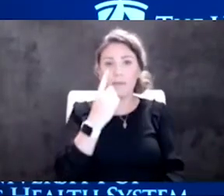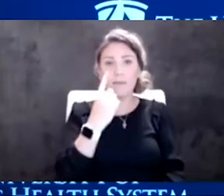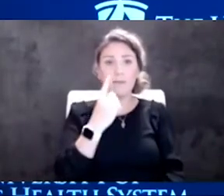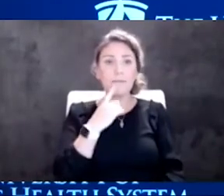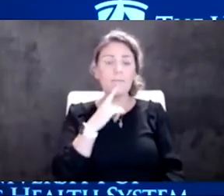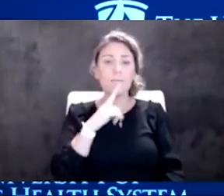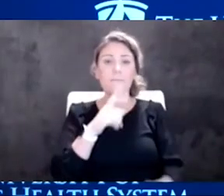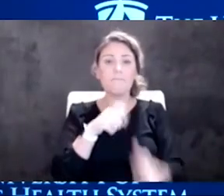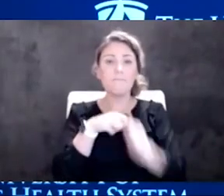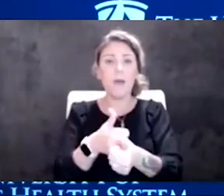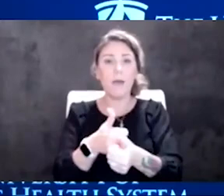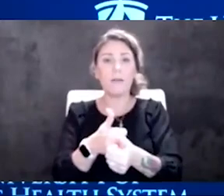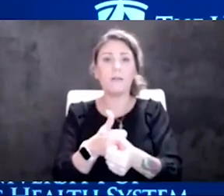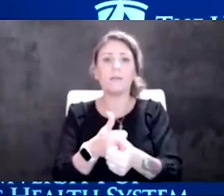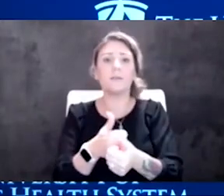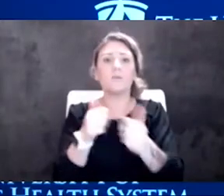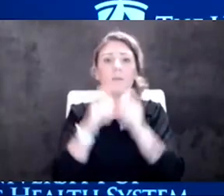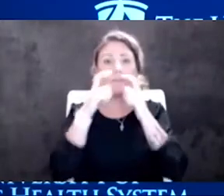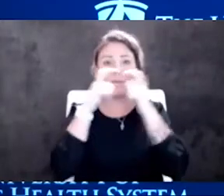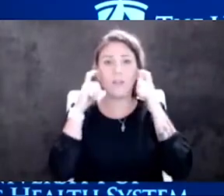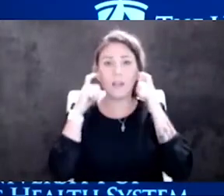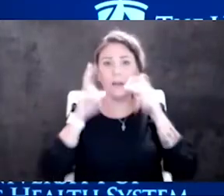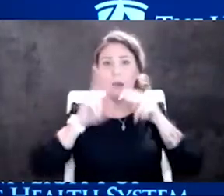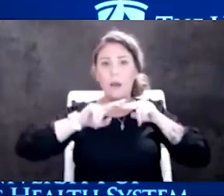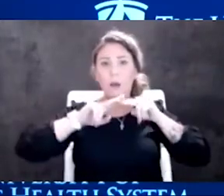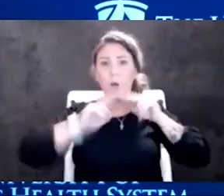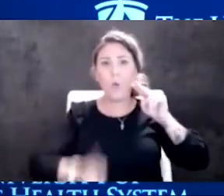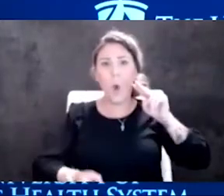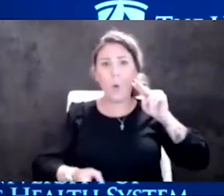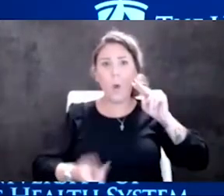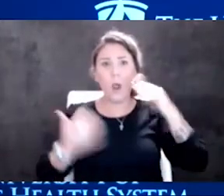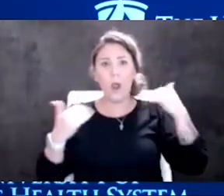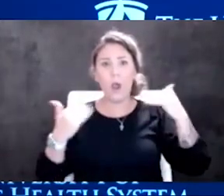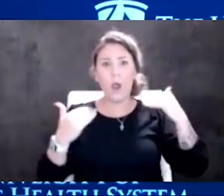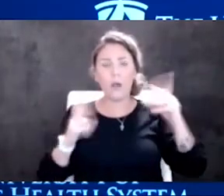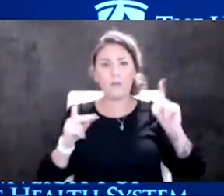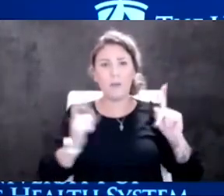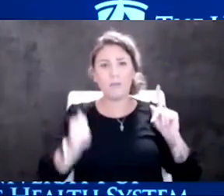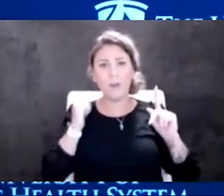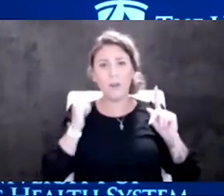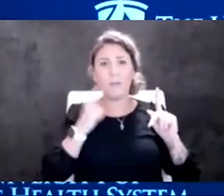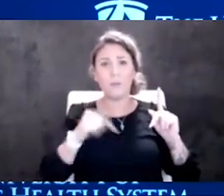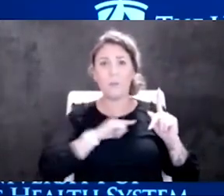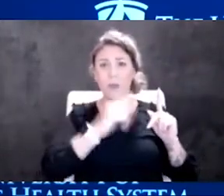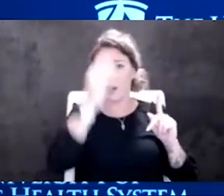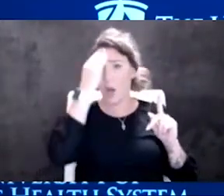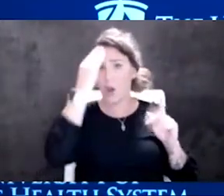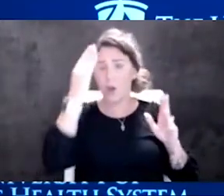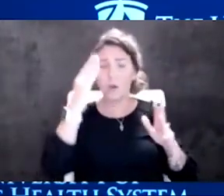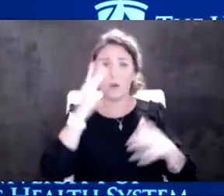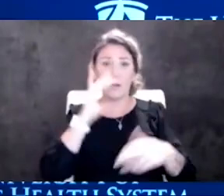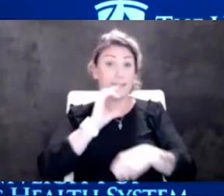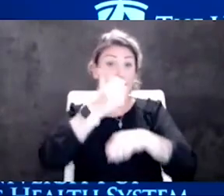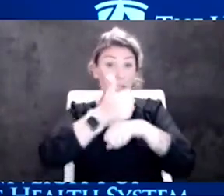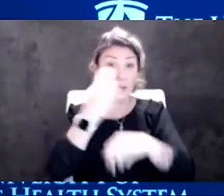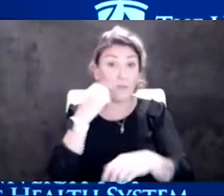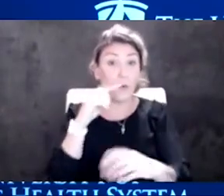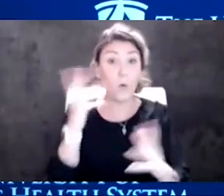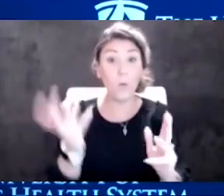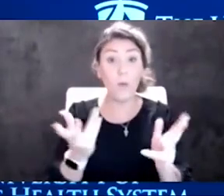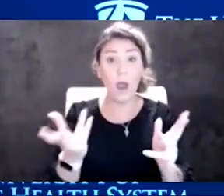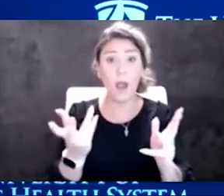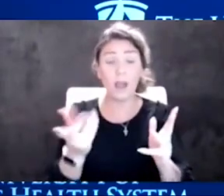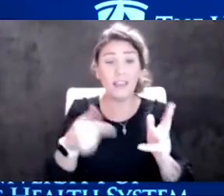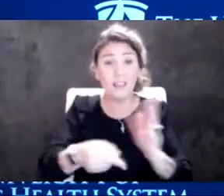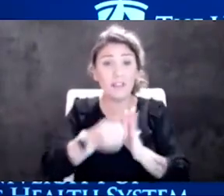around masking is just dropped like a rock. And what we know is we are setting ourselves up at this moment